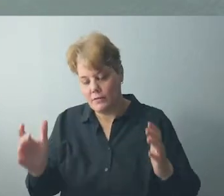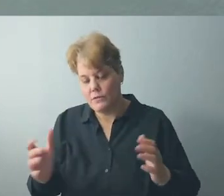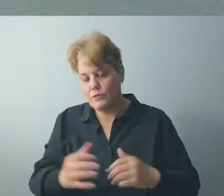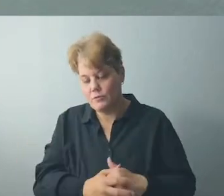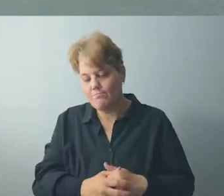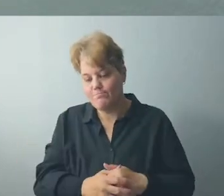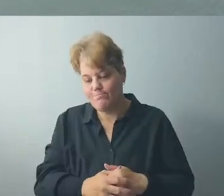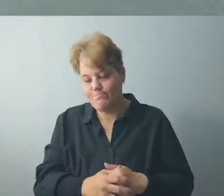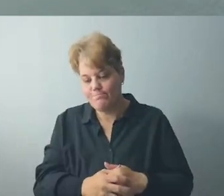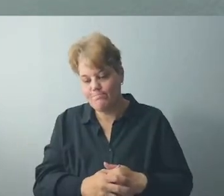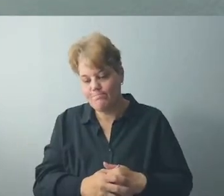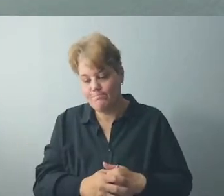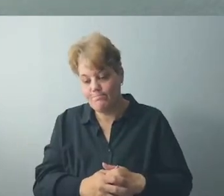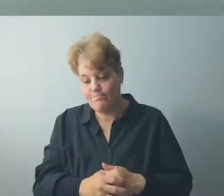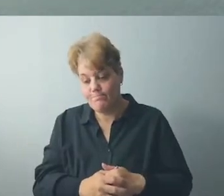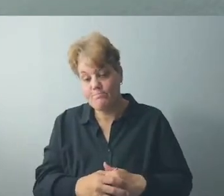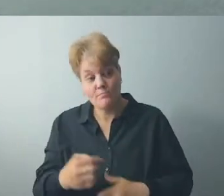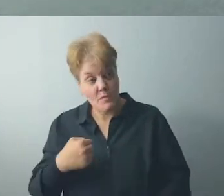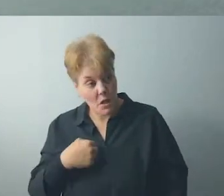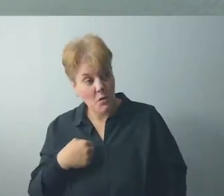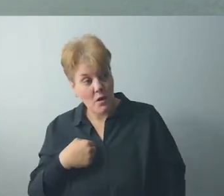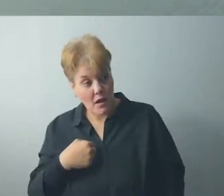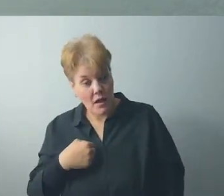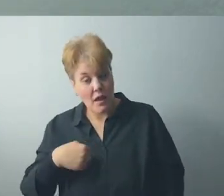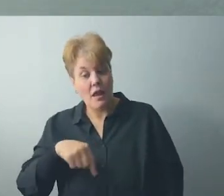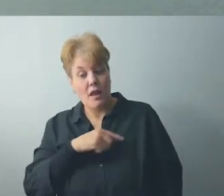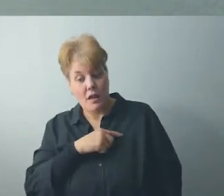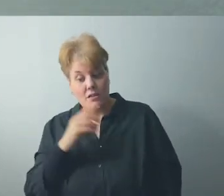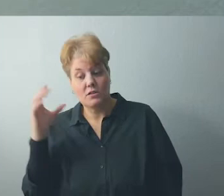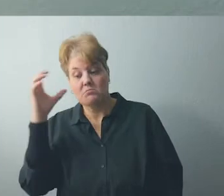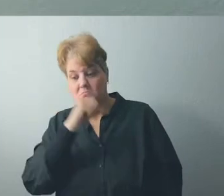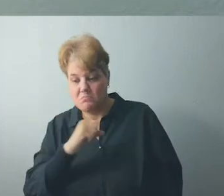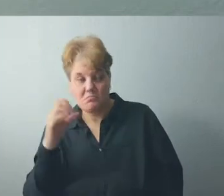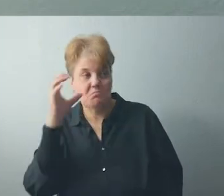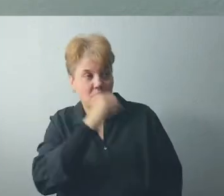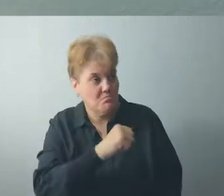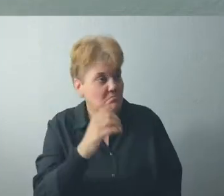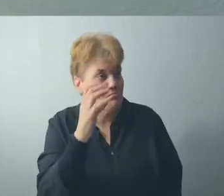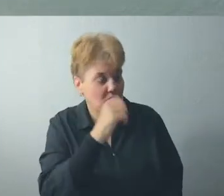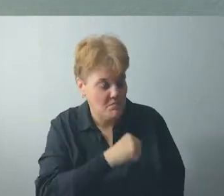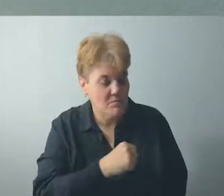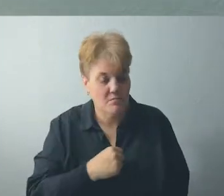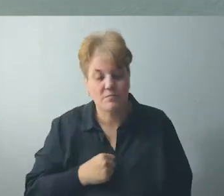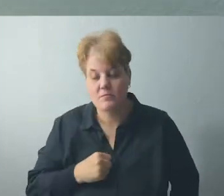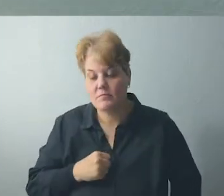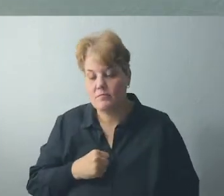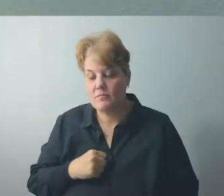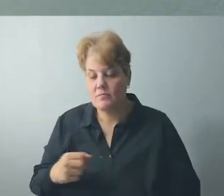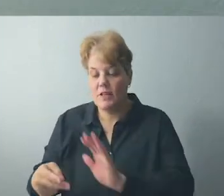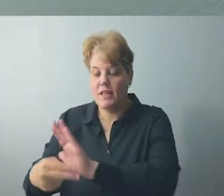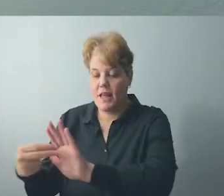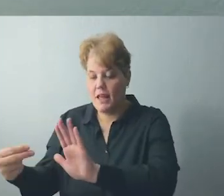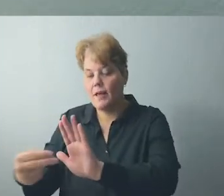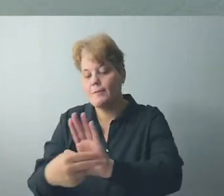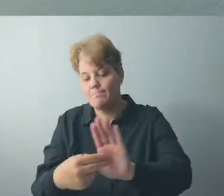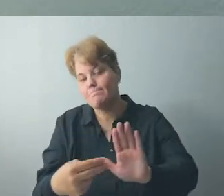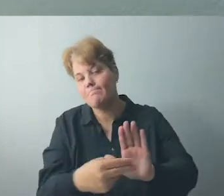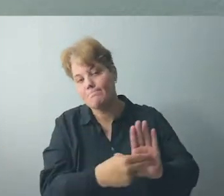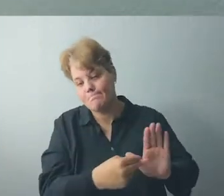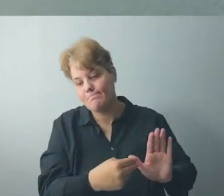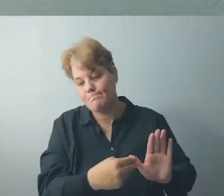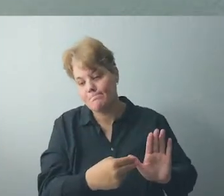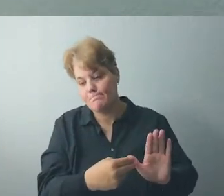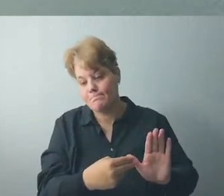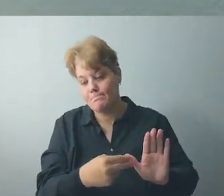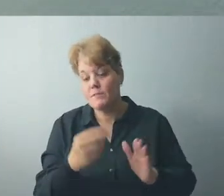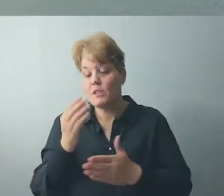illustrates that I have prejudices. Some of them might be bad. Some of them might be good. Some of my prejudices might be